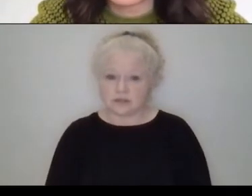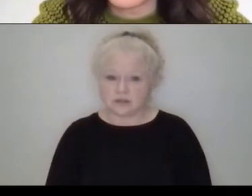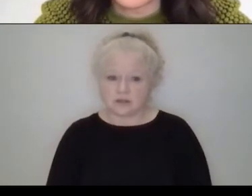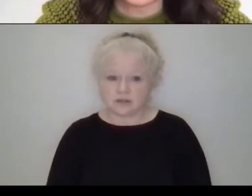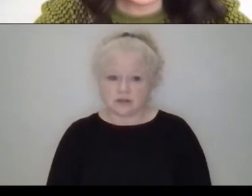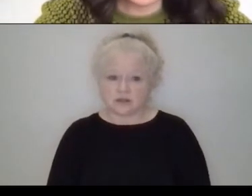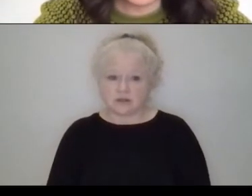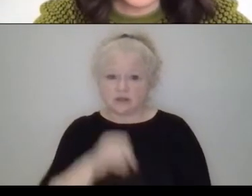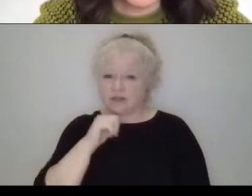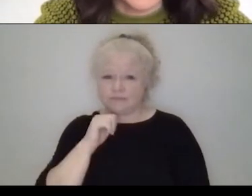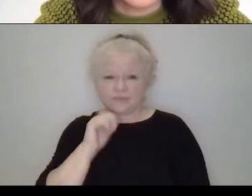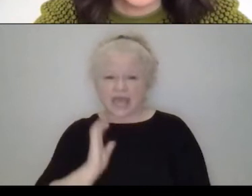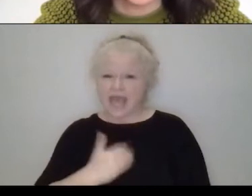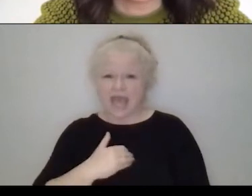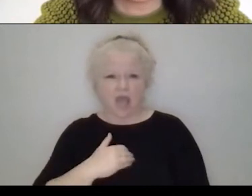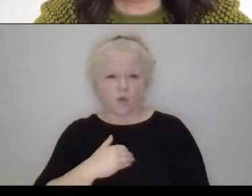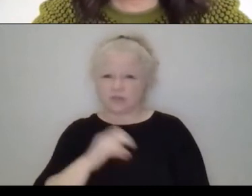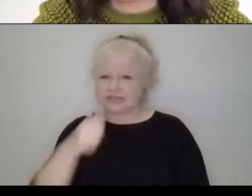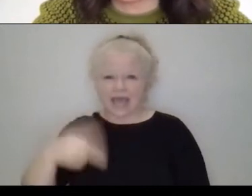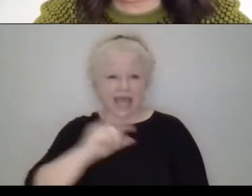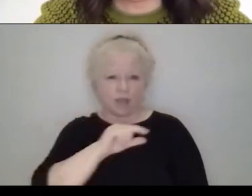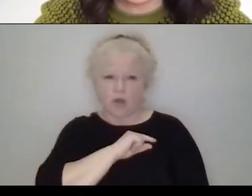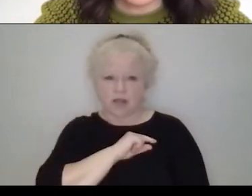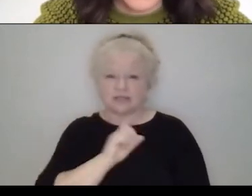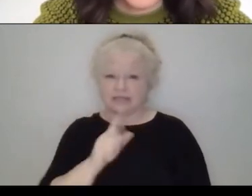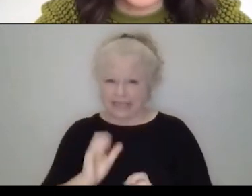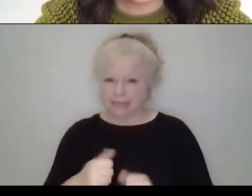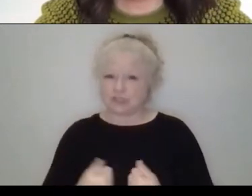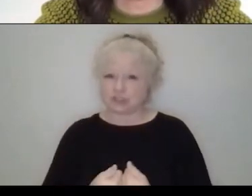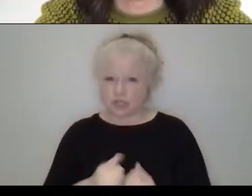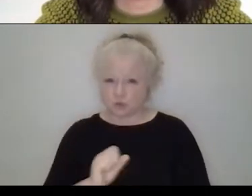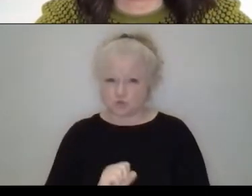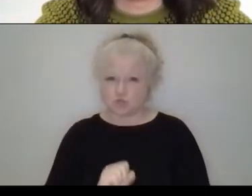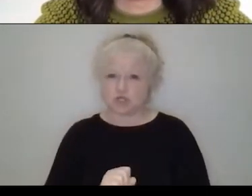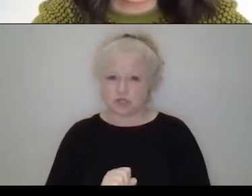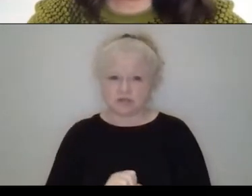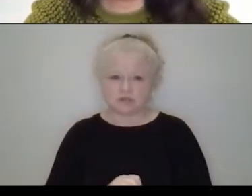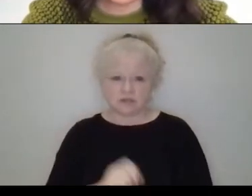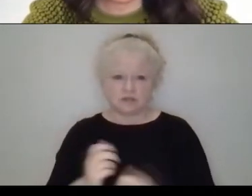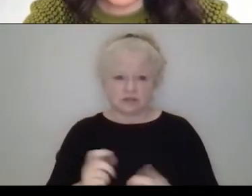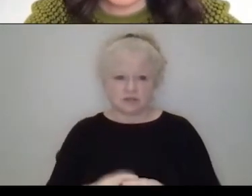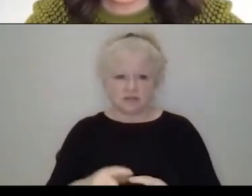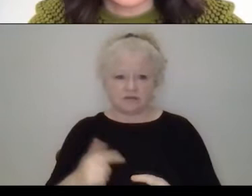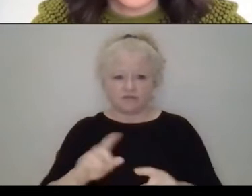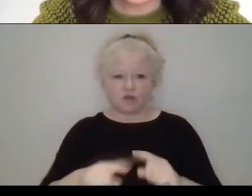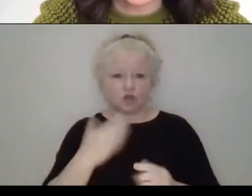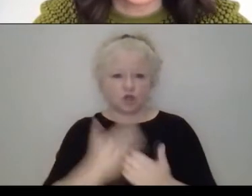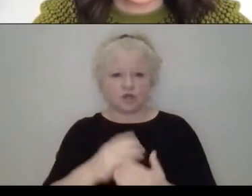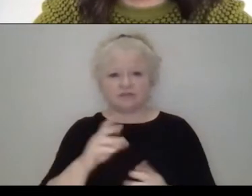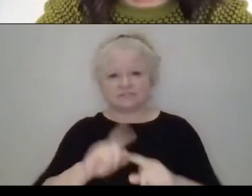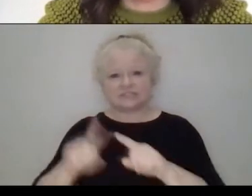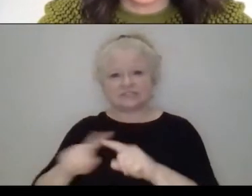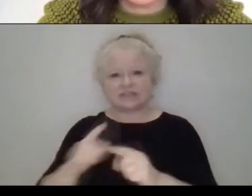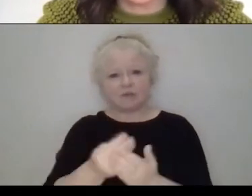we don't produce high quality fibers. So sometimes it's a very challenging word to, to have all kinds of fibers. So